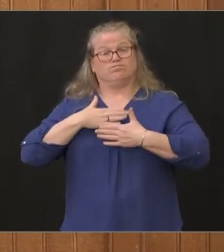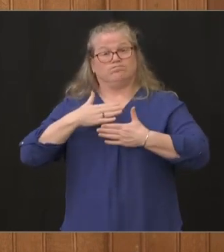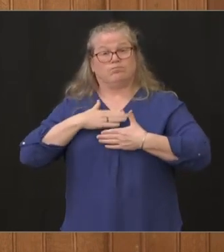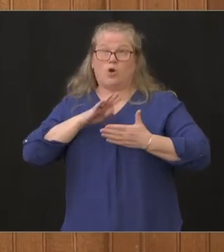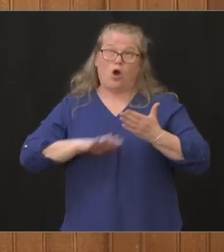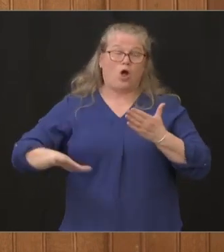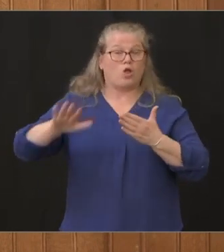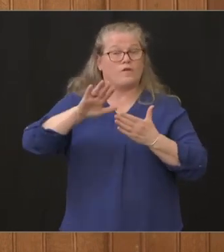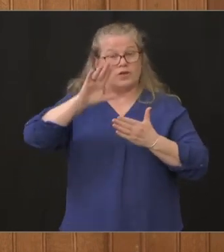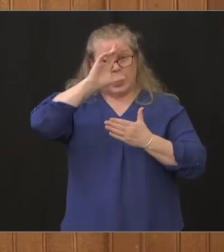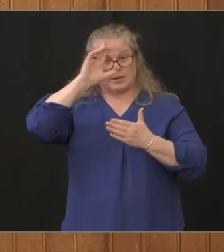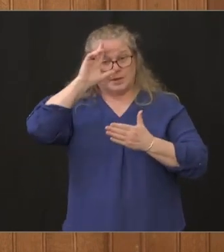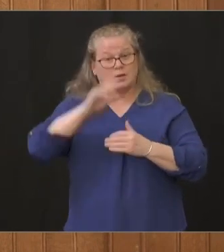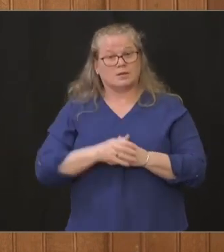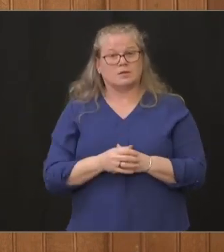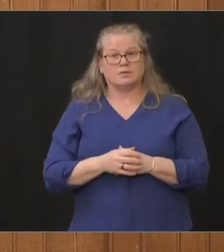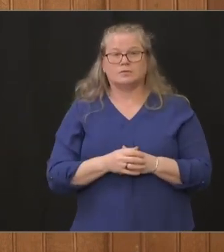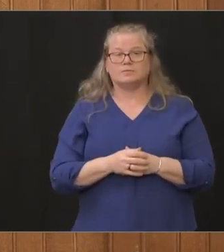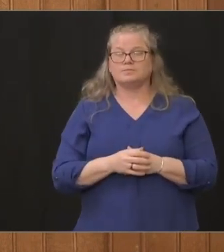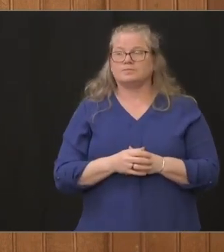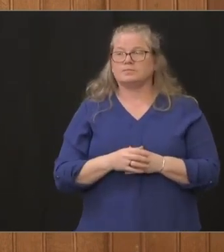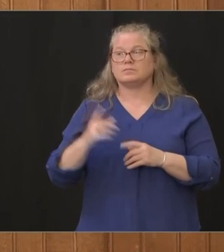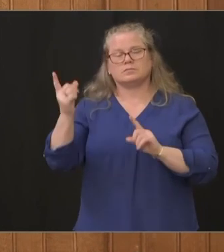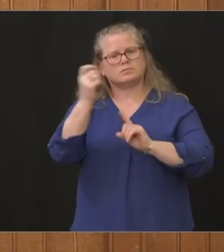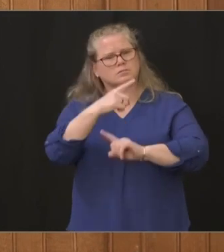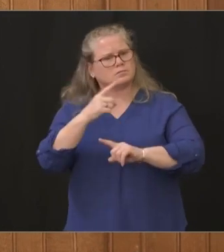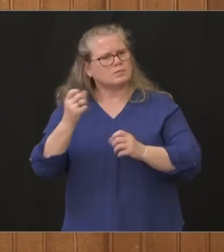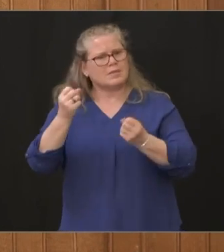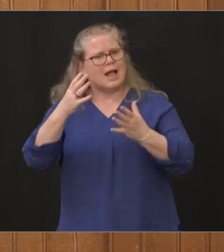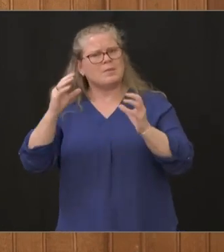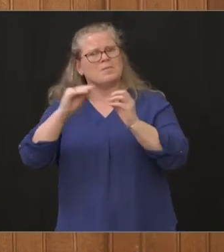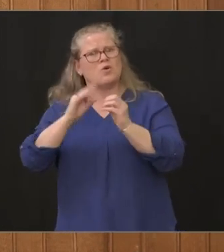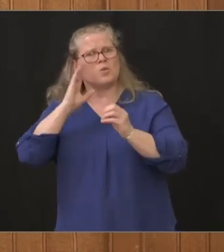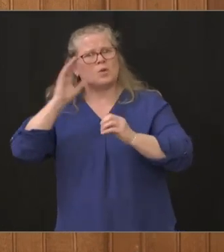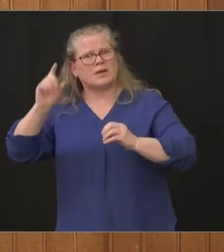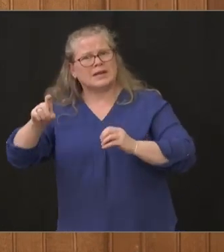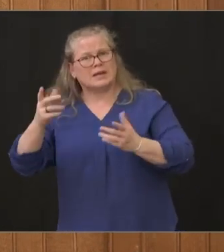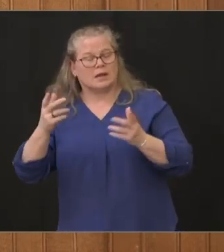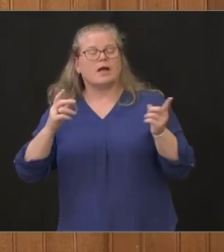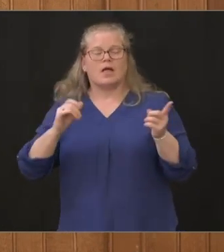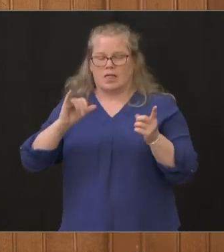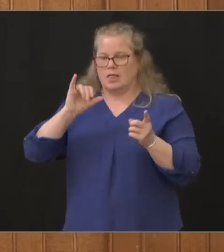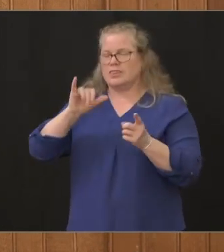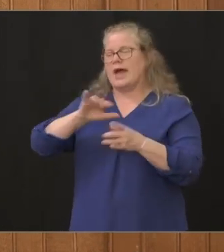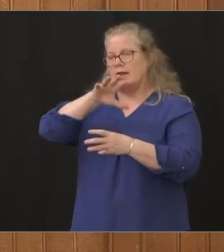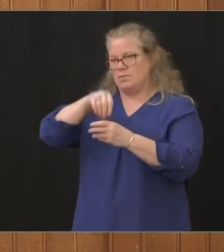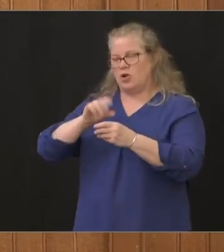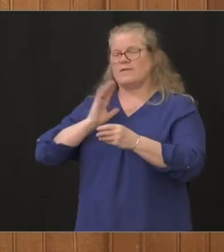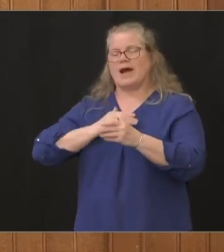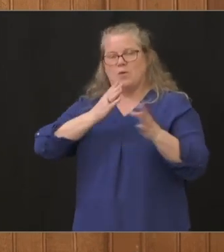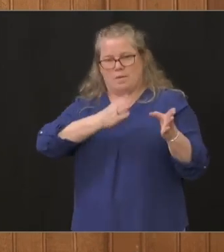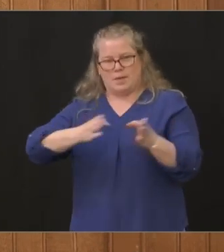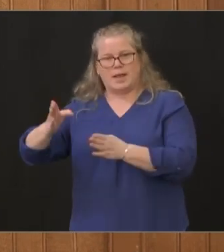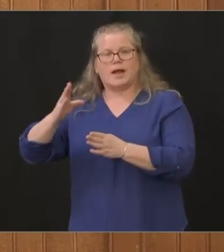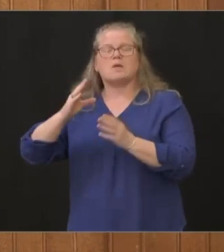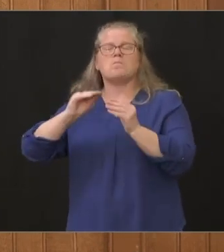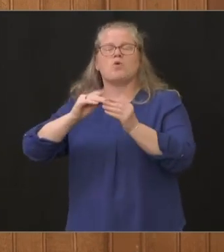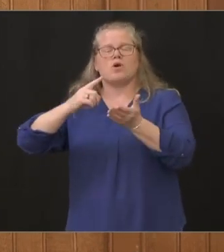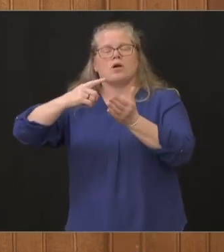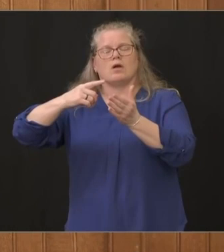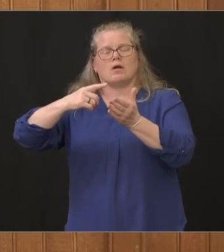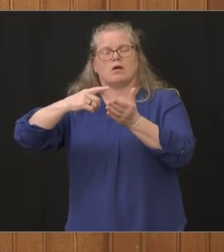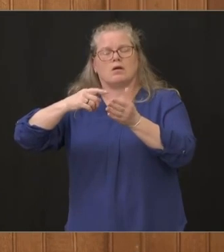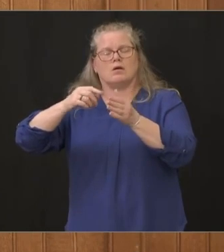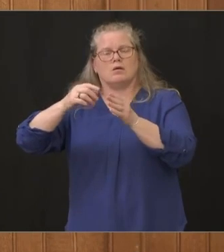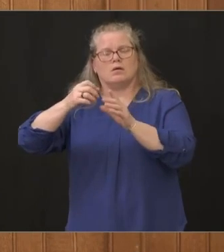many will we need when this virus is expected to peak in two weeks the plan that i alluded to earlier that we'll share more details on next